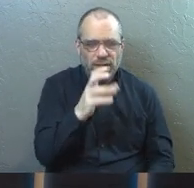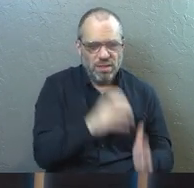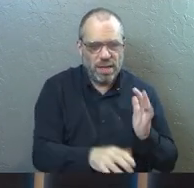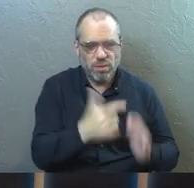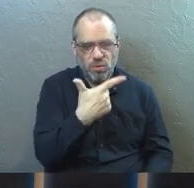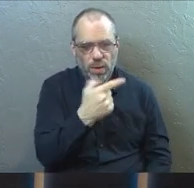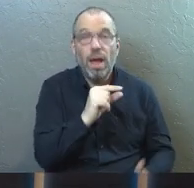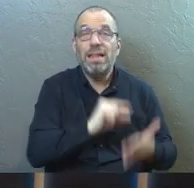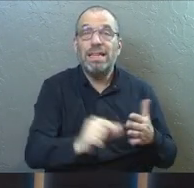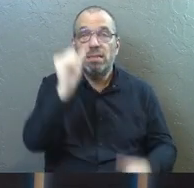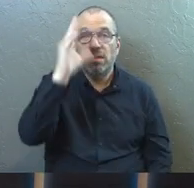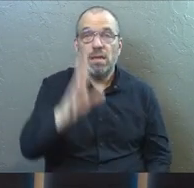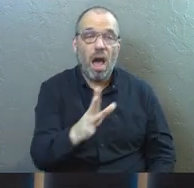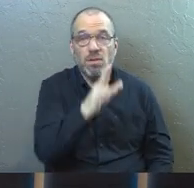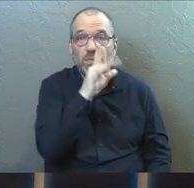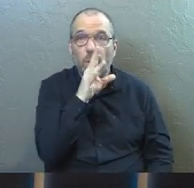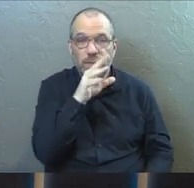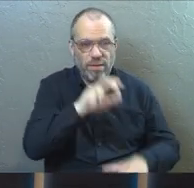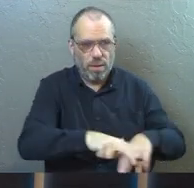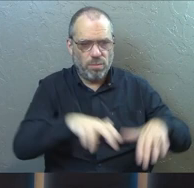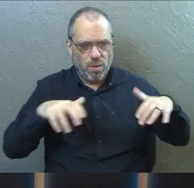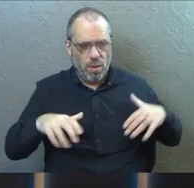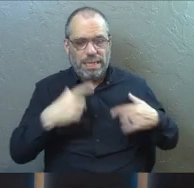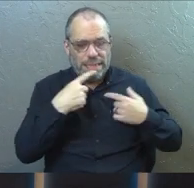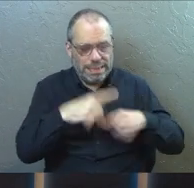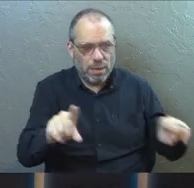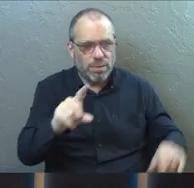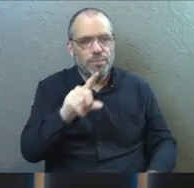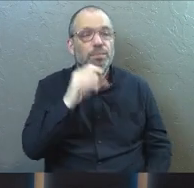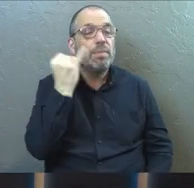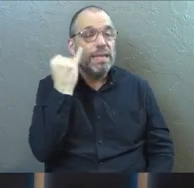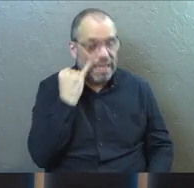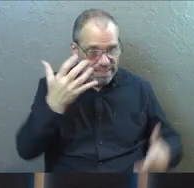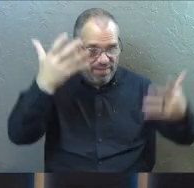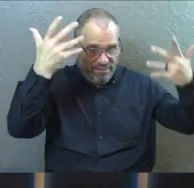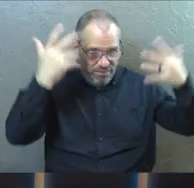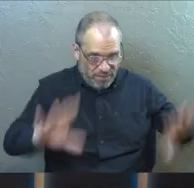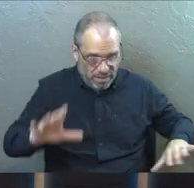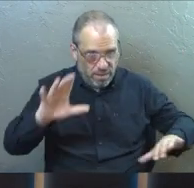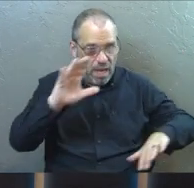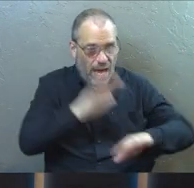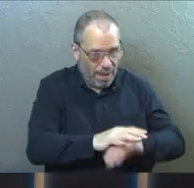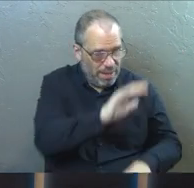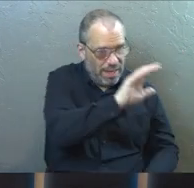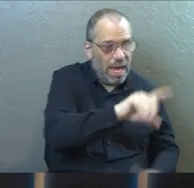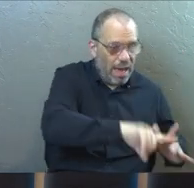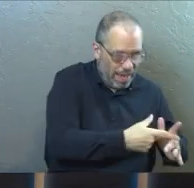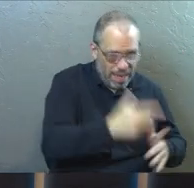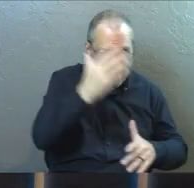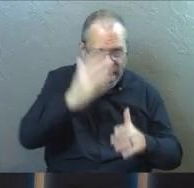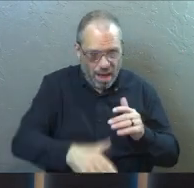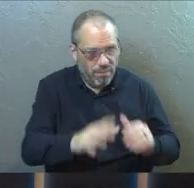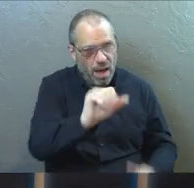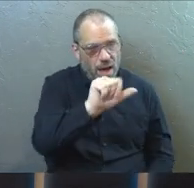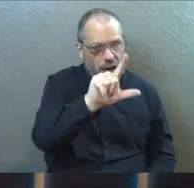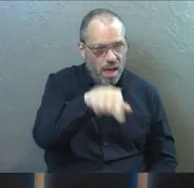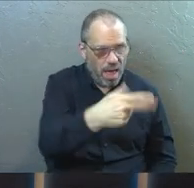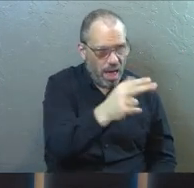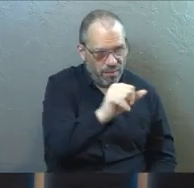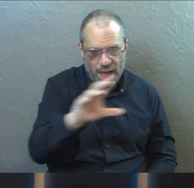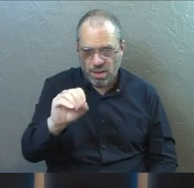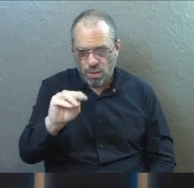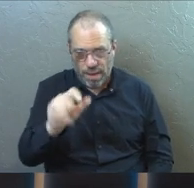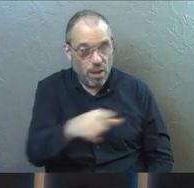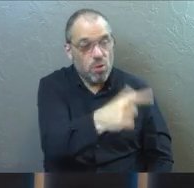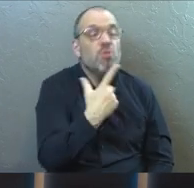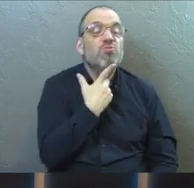21, this is the voice of God, the father from the throne. He also said, it is finished. I'm the alpha and the omega, the beginning and the end. To all who are